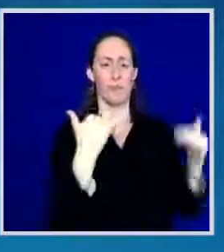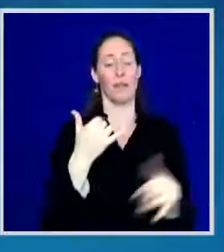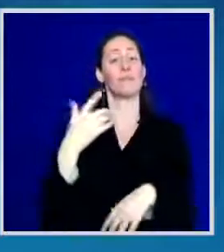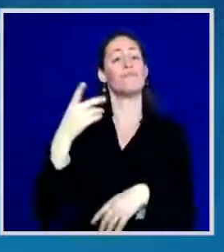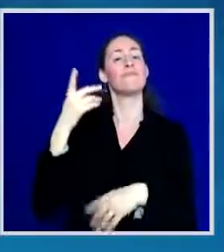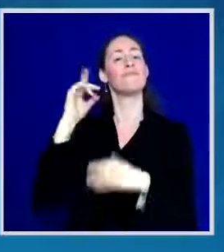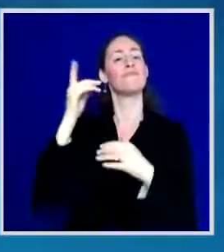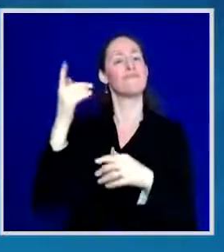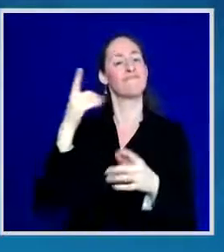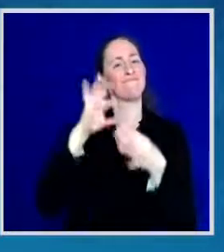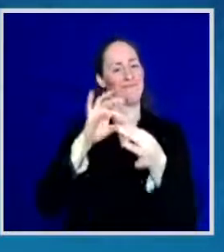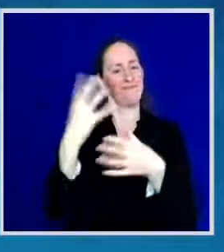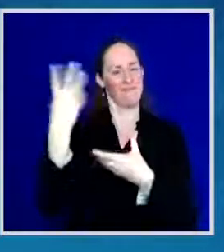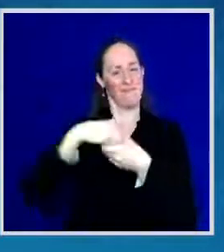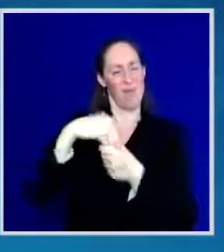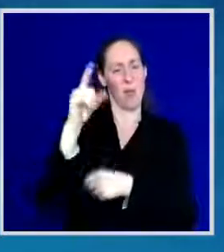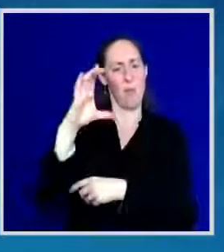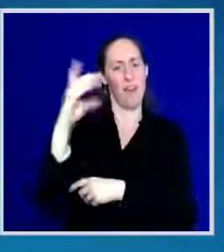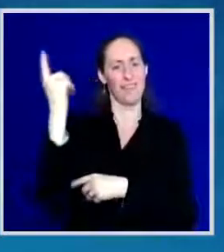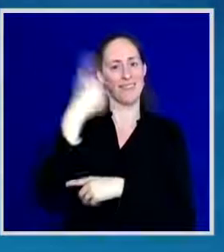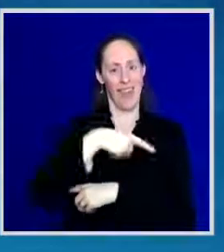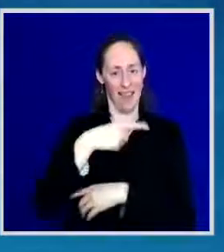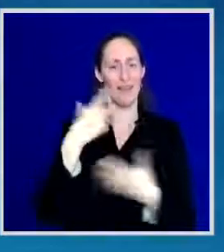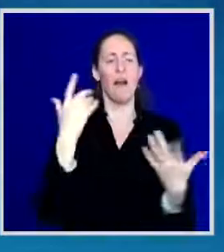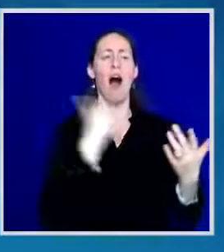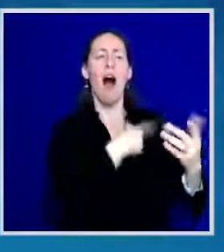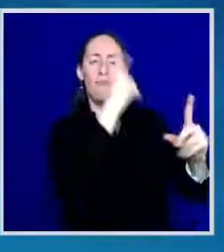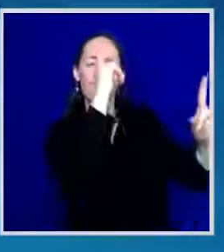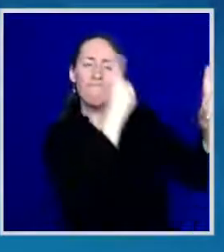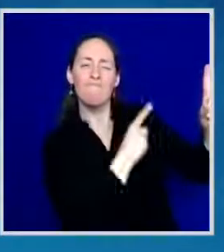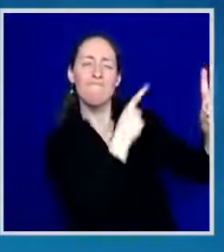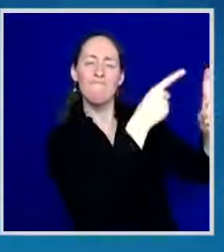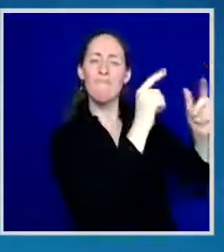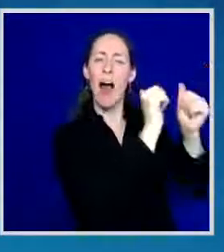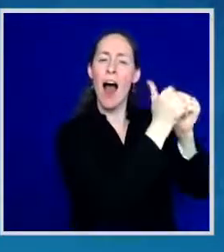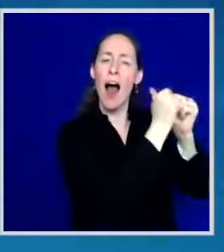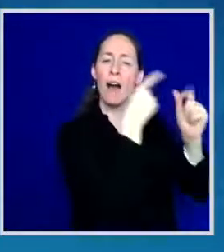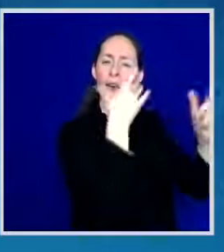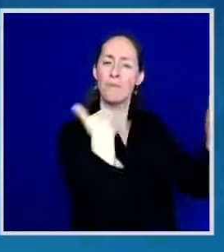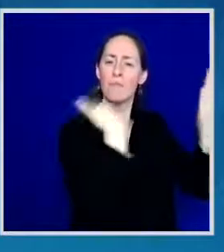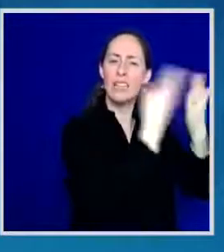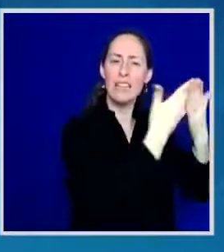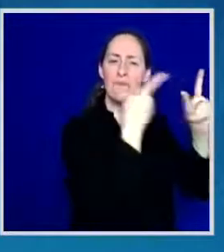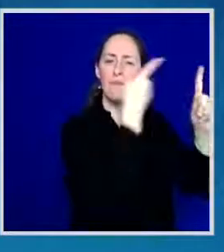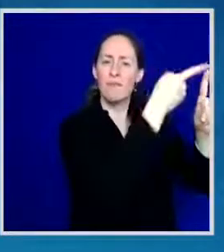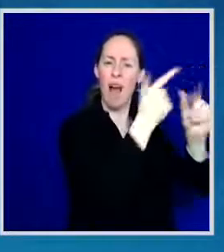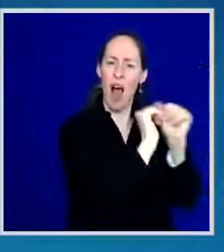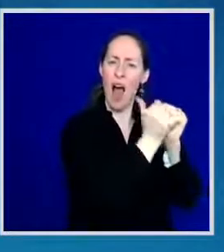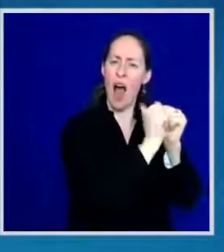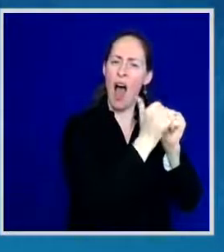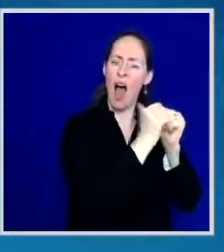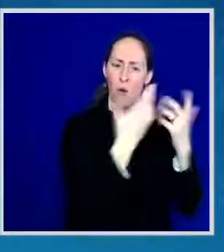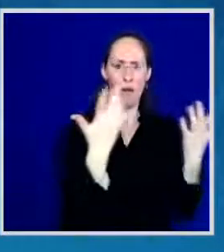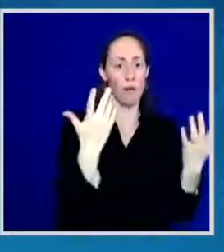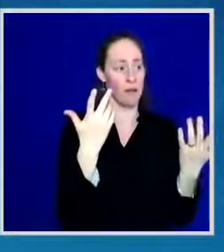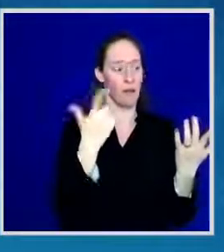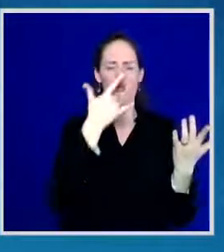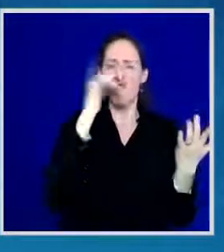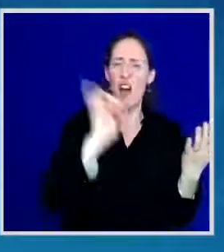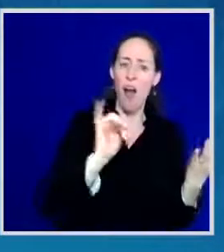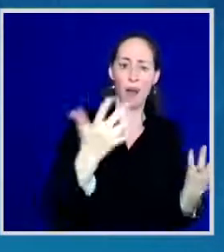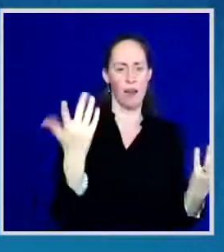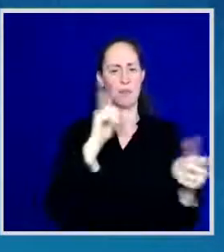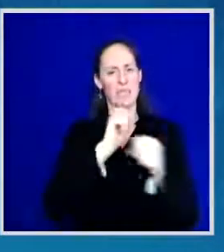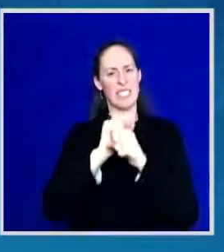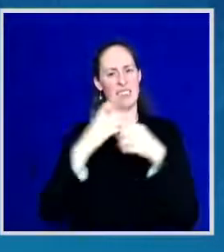American aspiration is how we got to more than 200 million shots in arms in less than 100